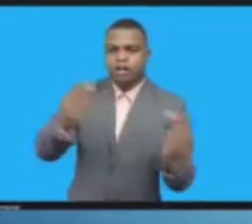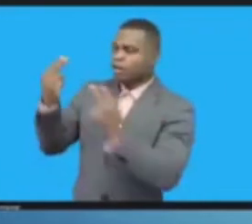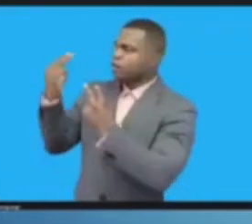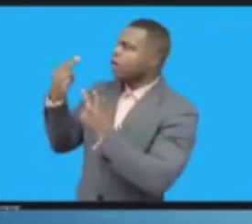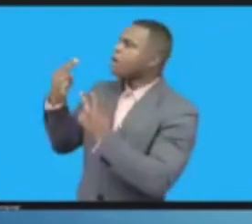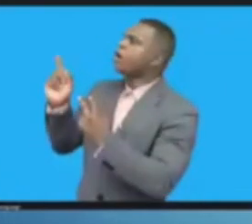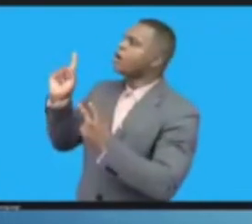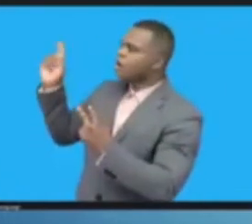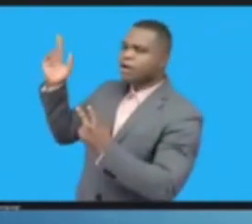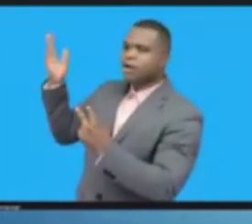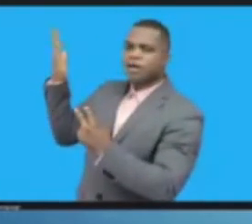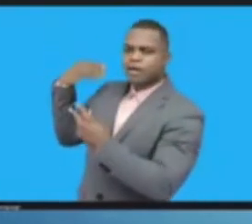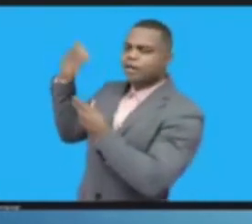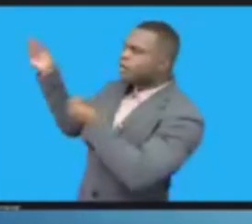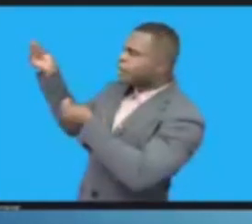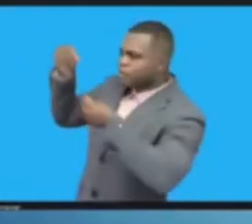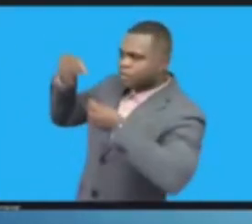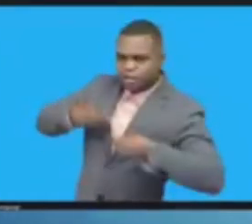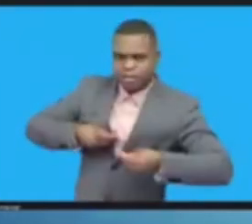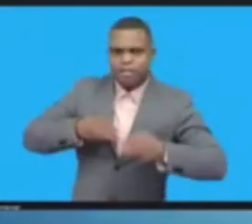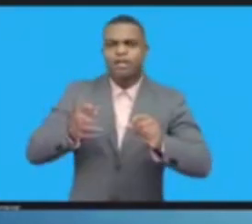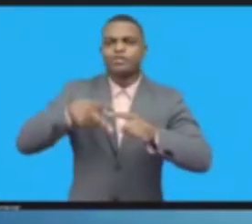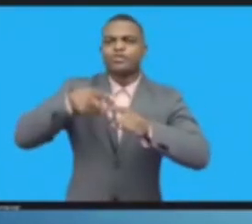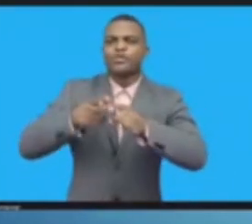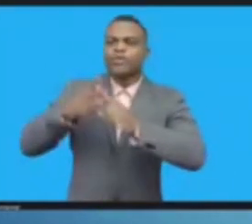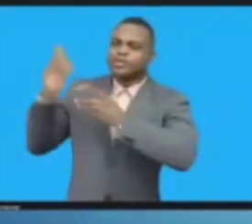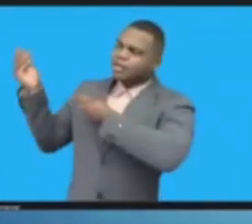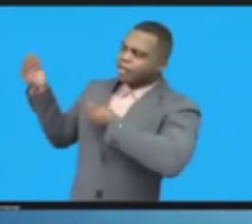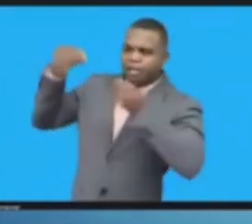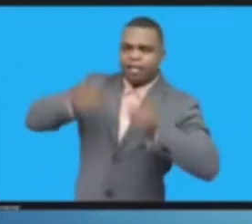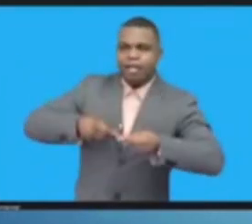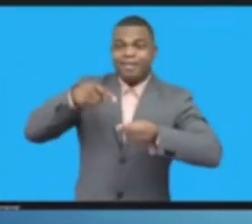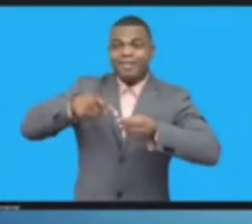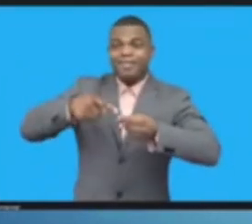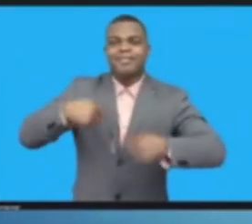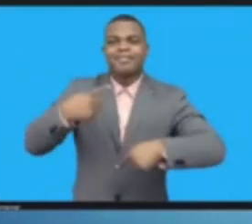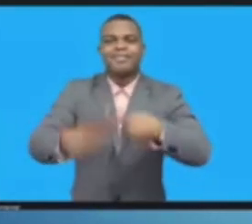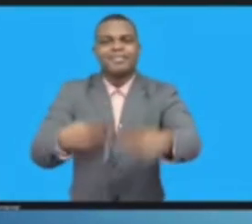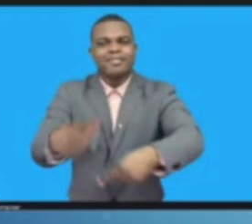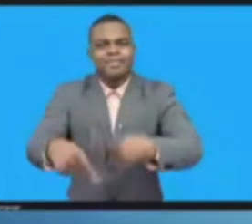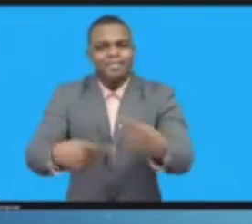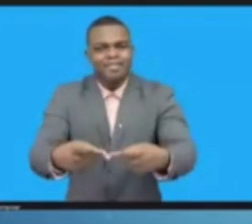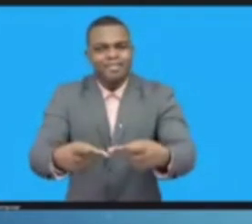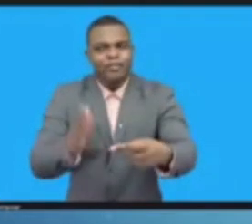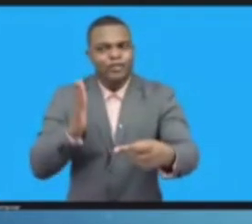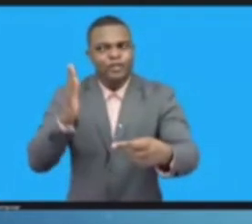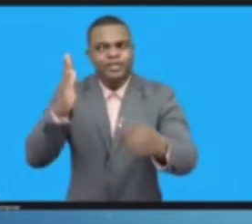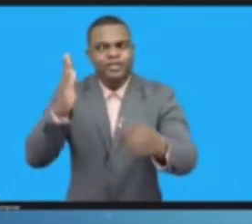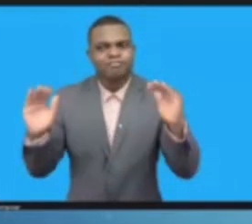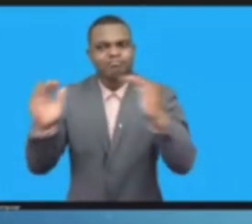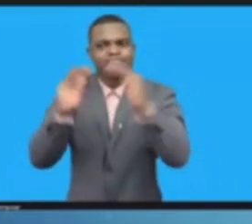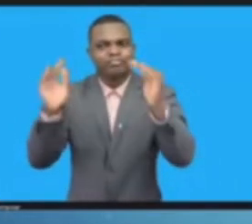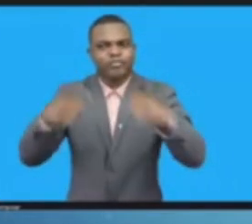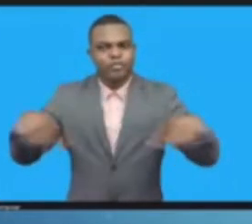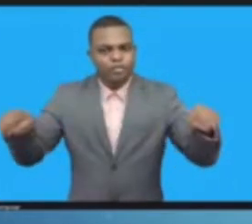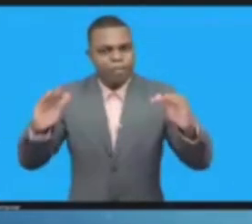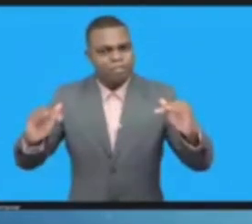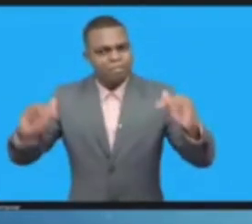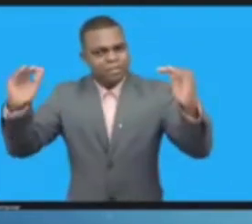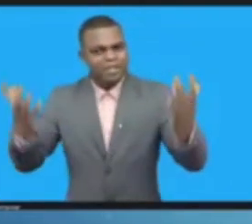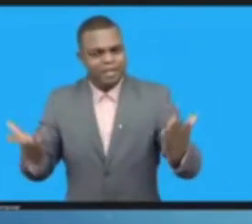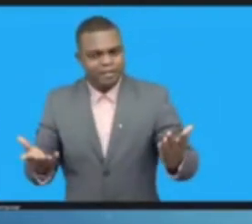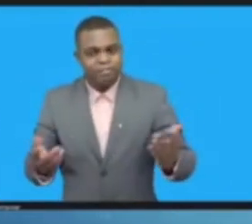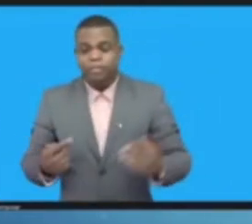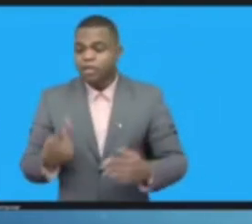this conference, I urged us to embrace the theme of Internet United, and to think